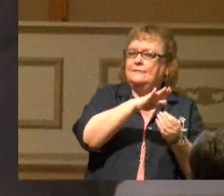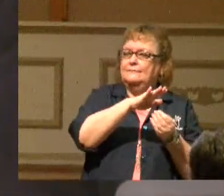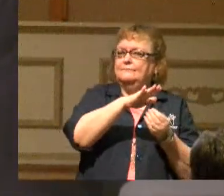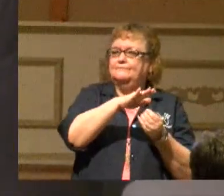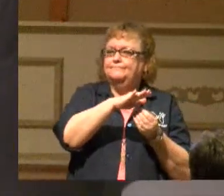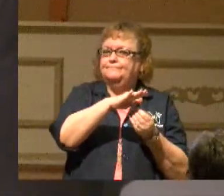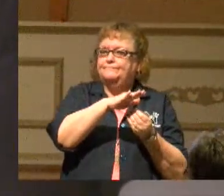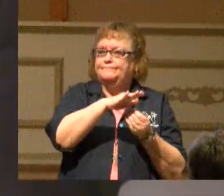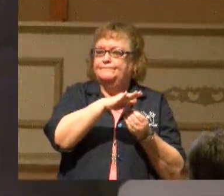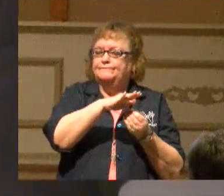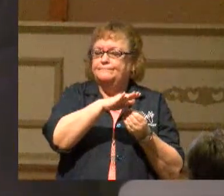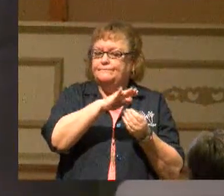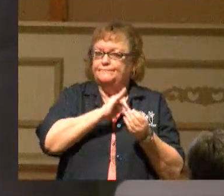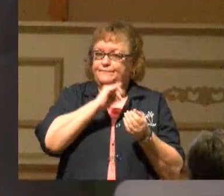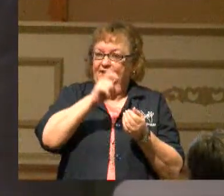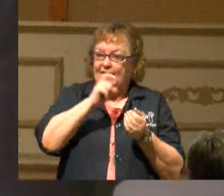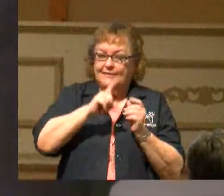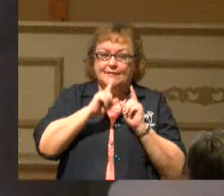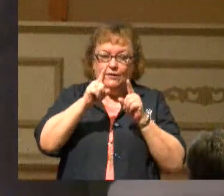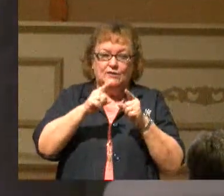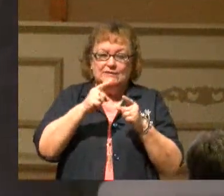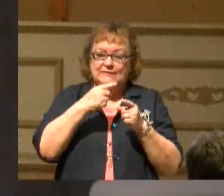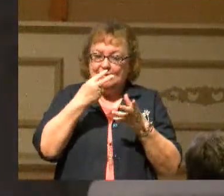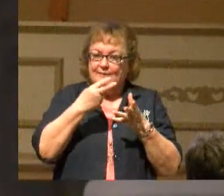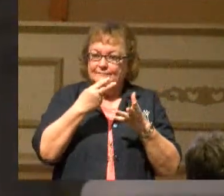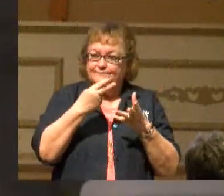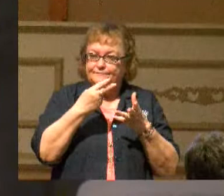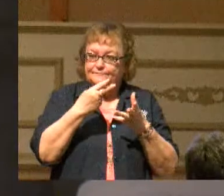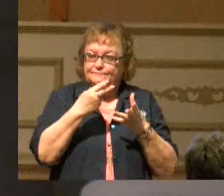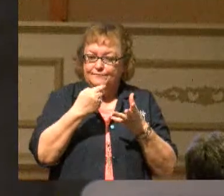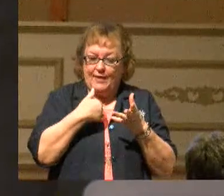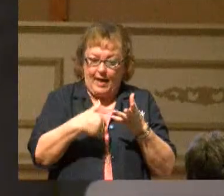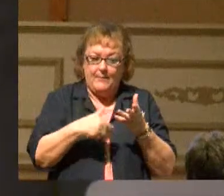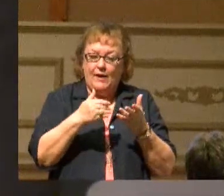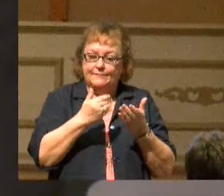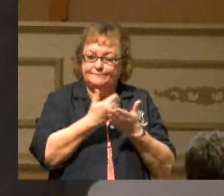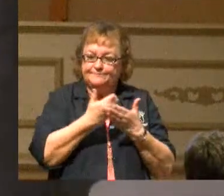of ground, and I need to go see what it was that I bought.